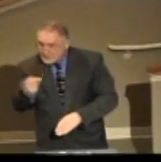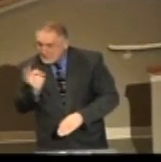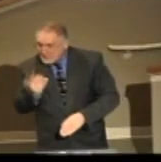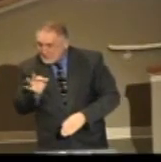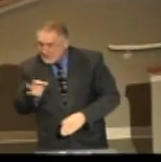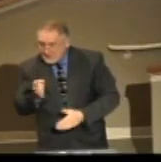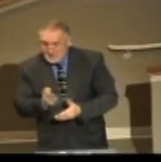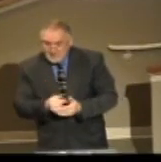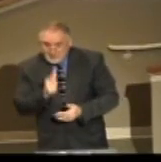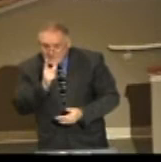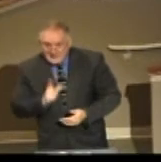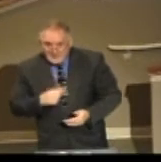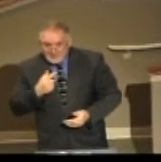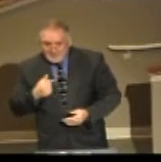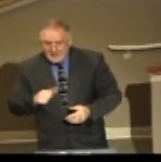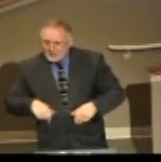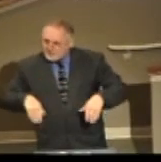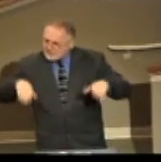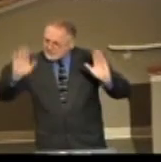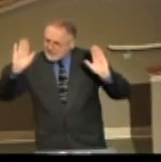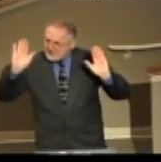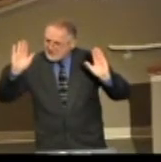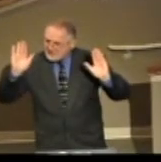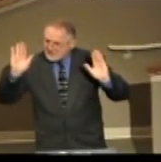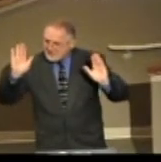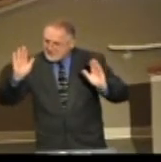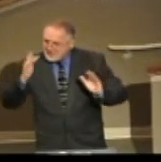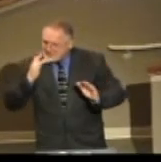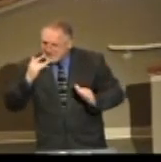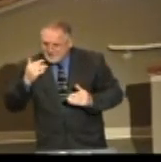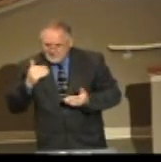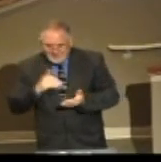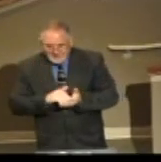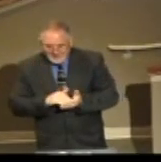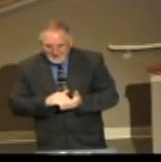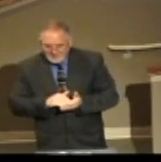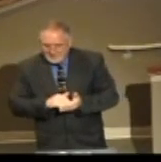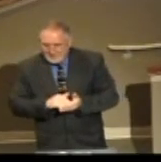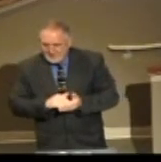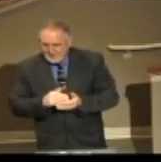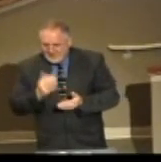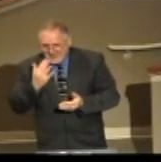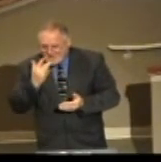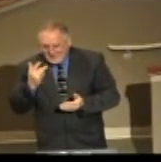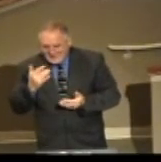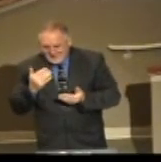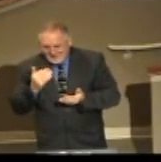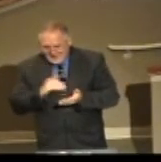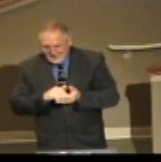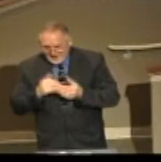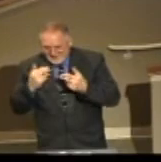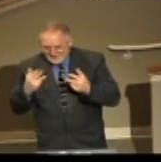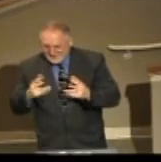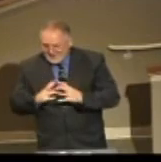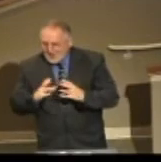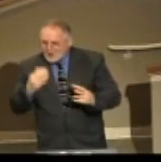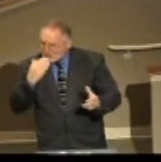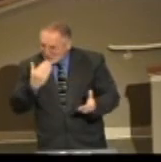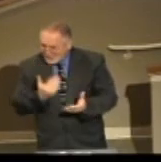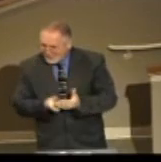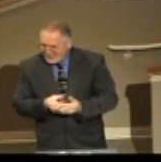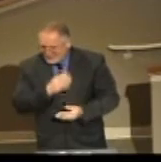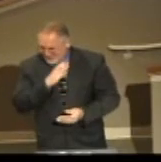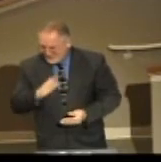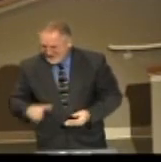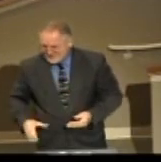Some young lady will say, I want to surrender. Taste again. Taste it again. And see how good it is to pass out a tract to tell